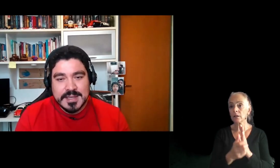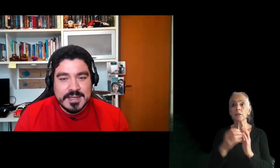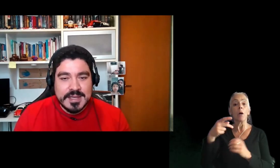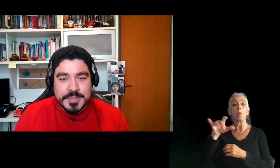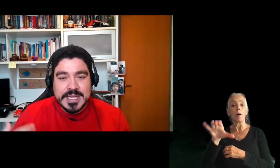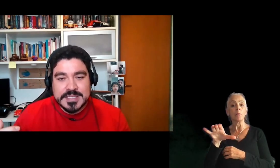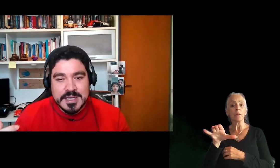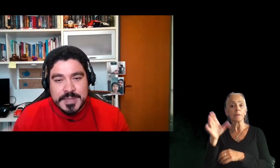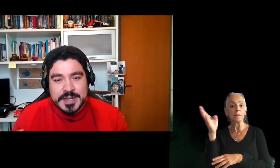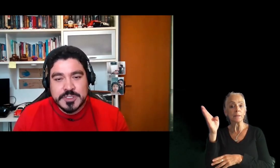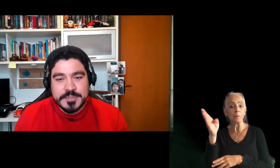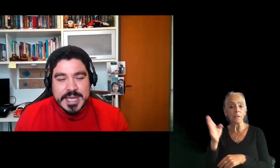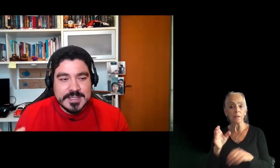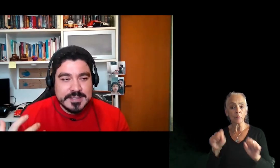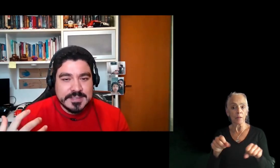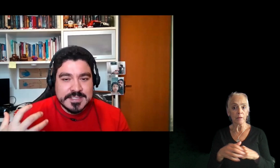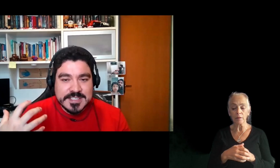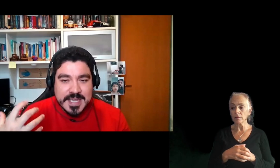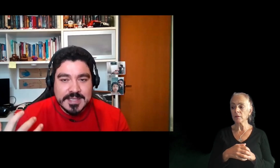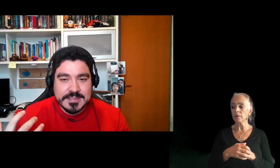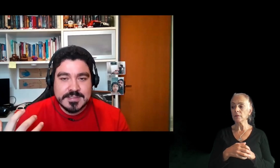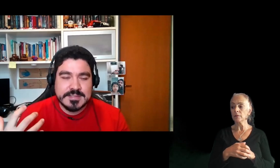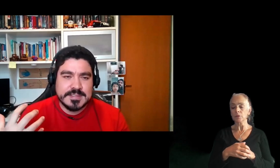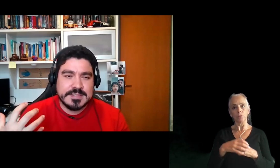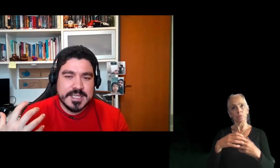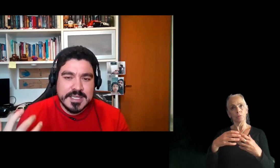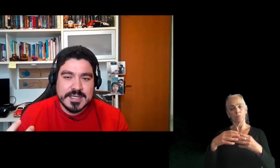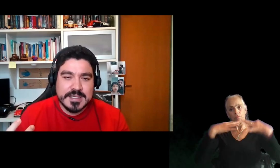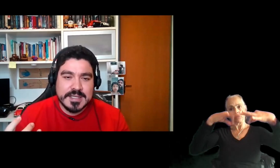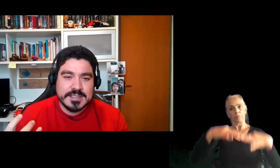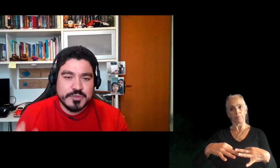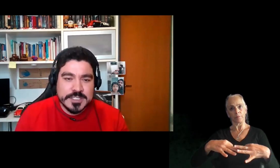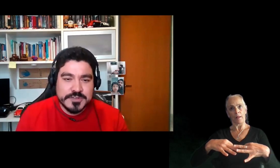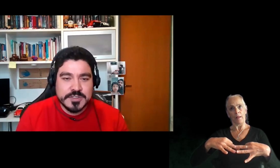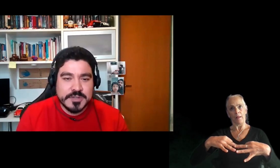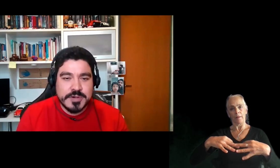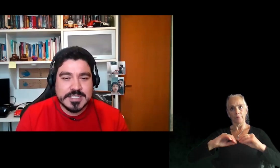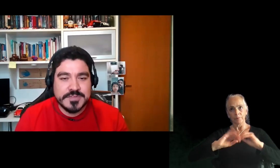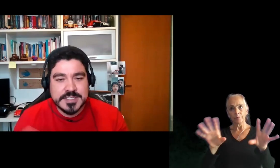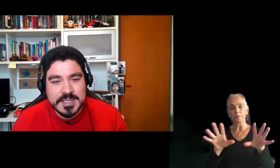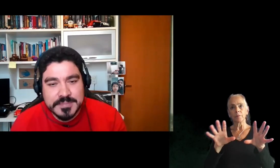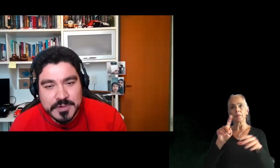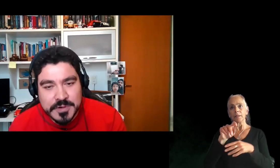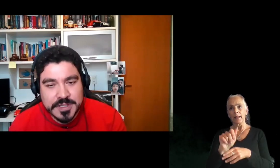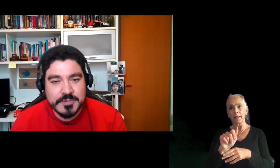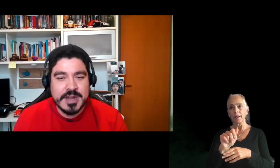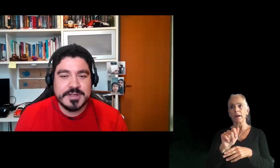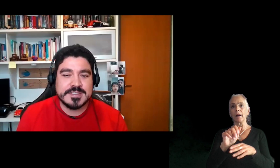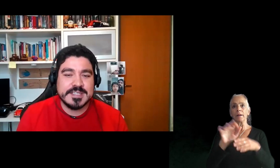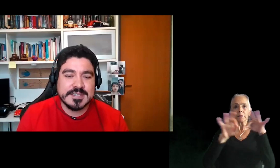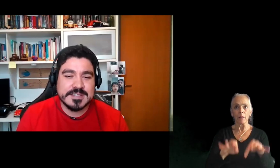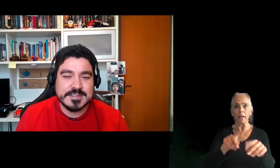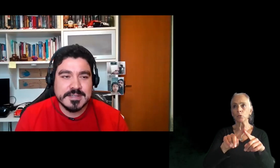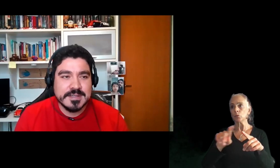uh, ability, ability to make sense, the data and transfer to the rest of the team or other